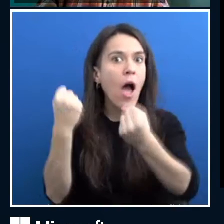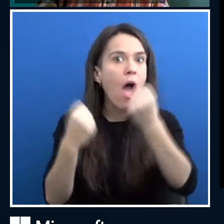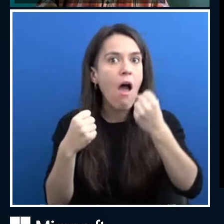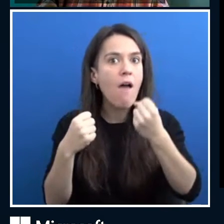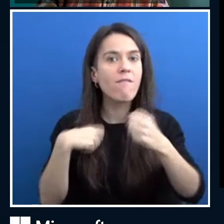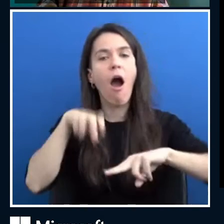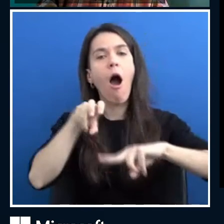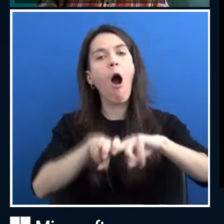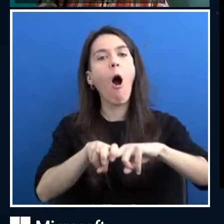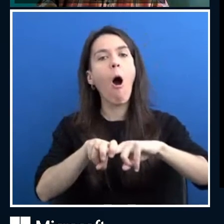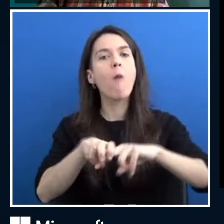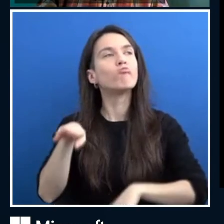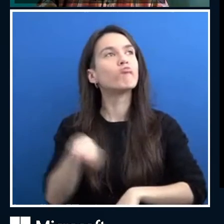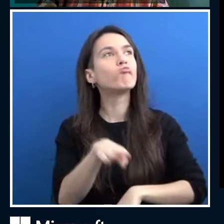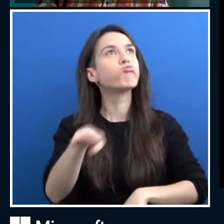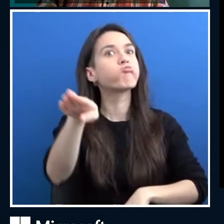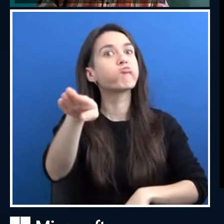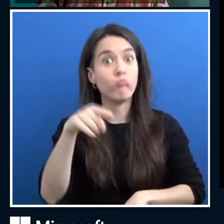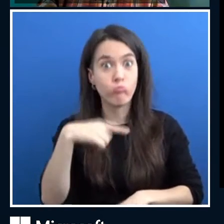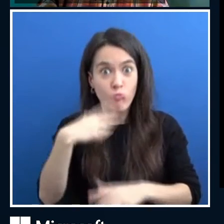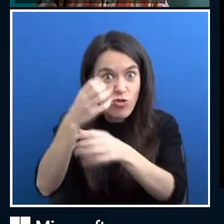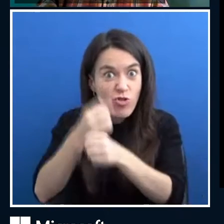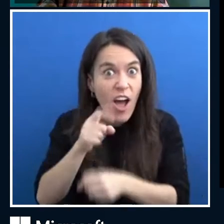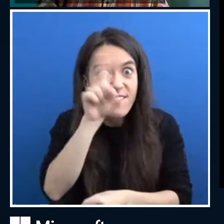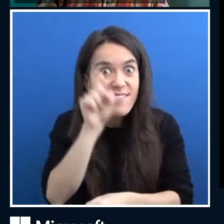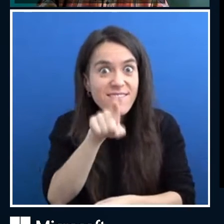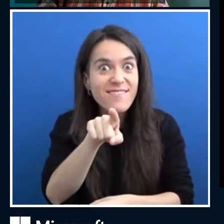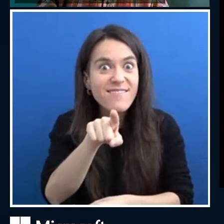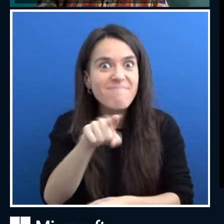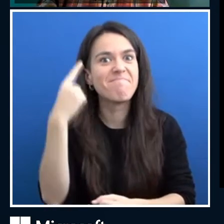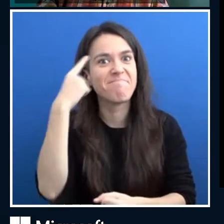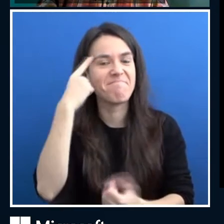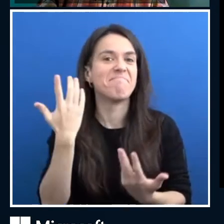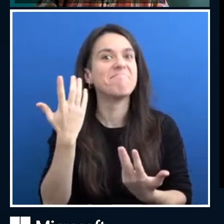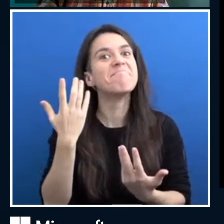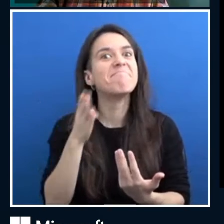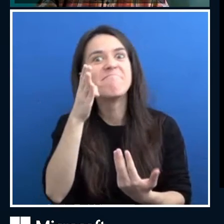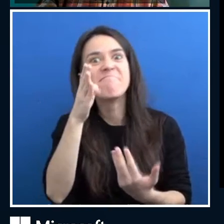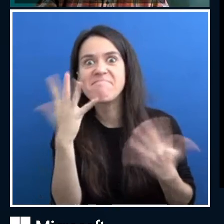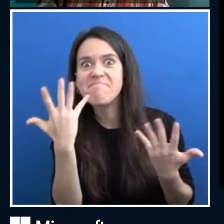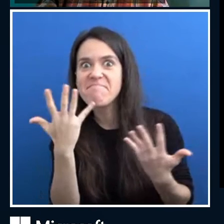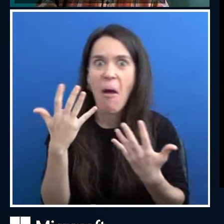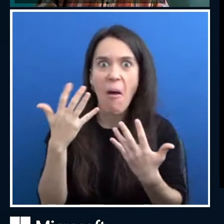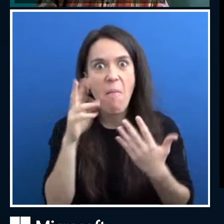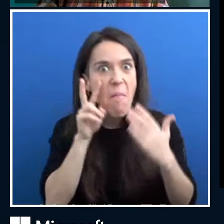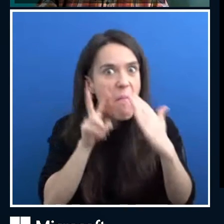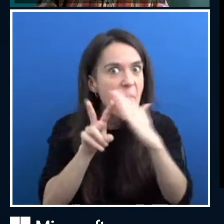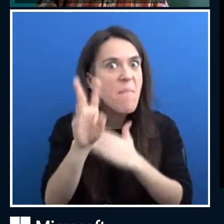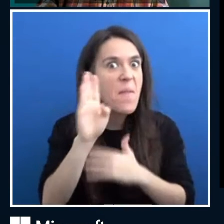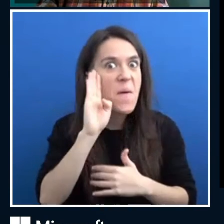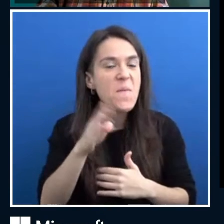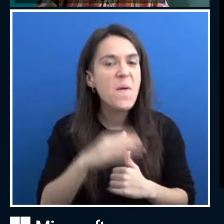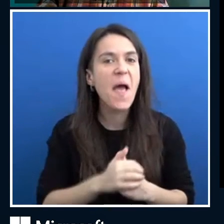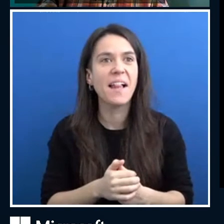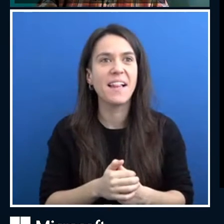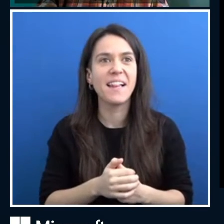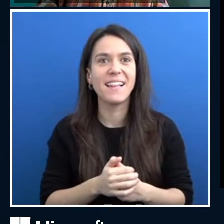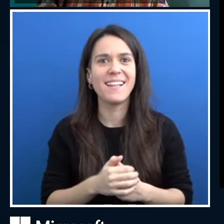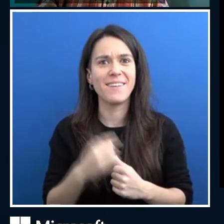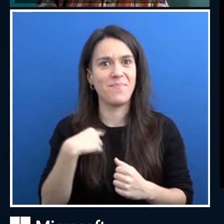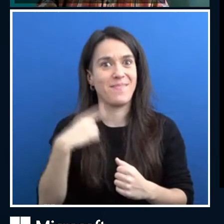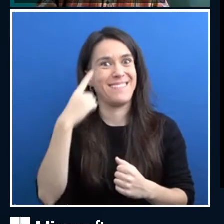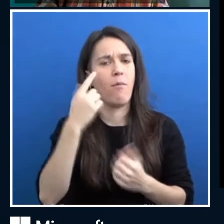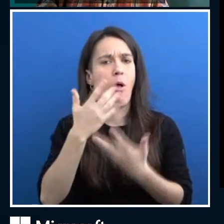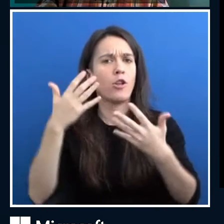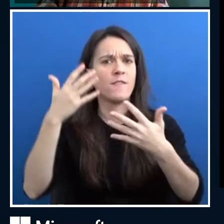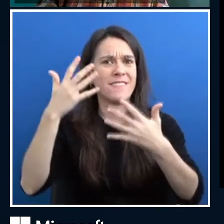history of AI, you know, how long ago those first self driving cars were happening. And you know, it's got a lot of data. And as